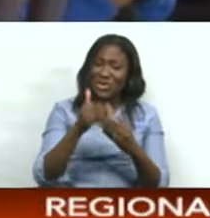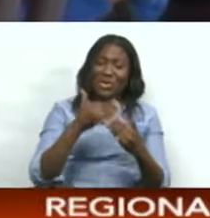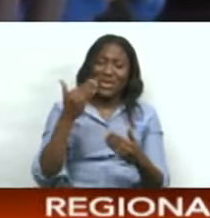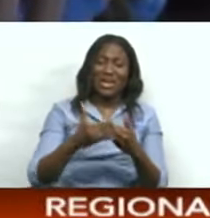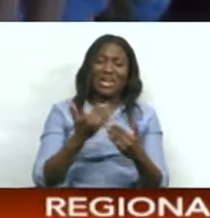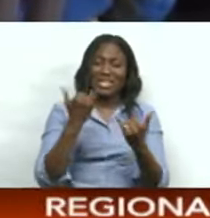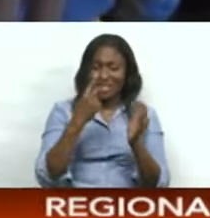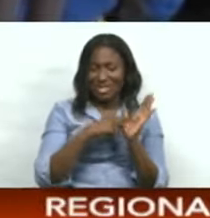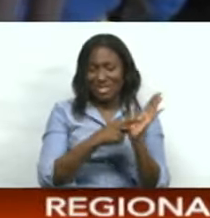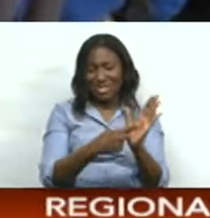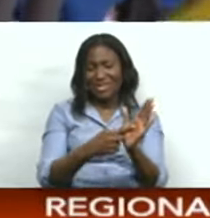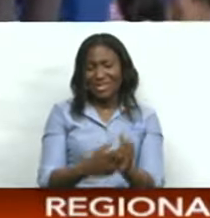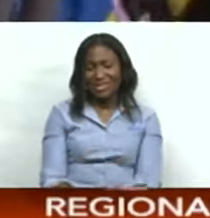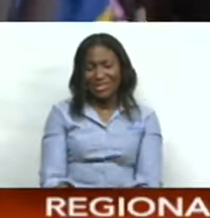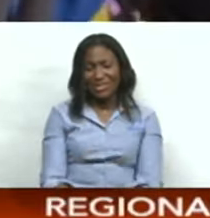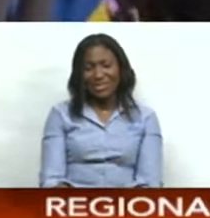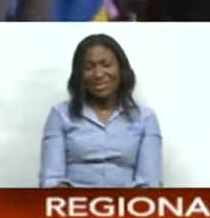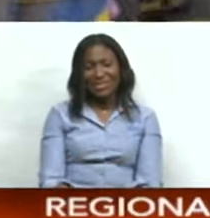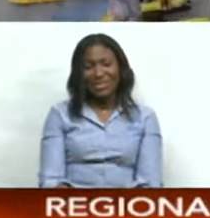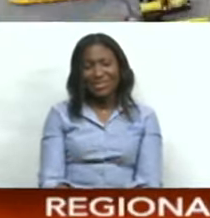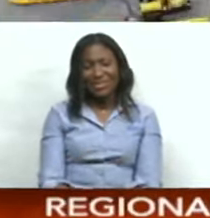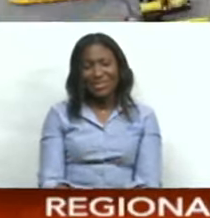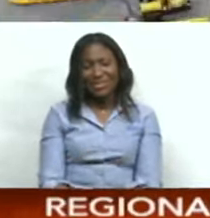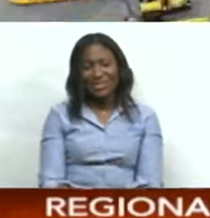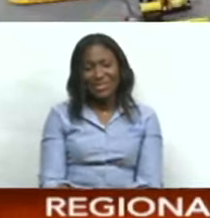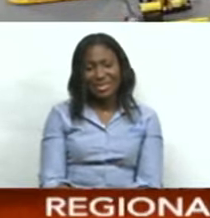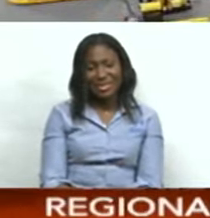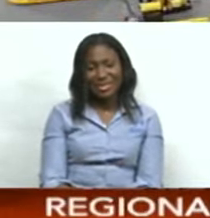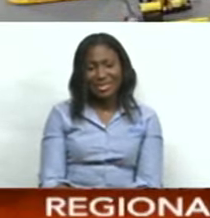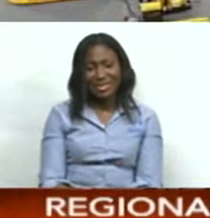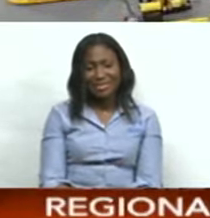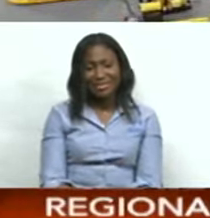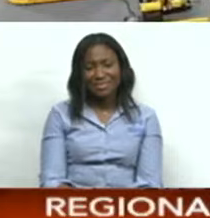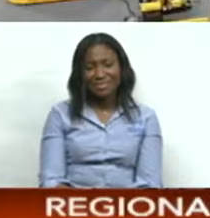Here's that race from the start. Set.